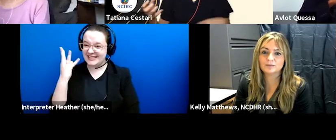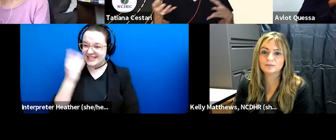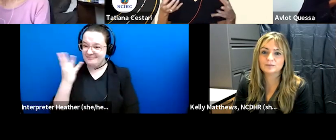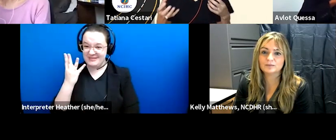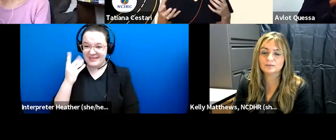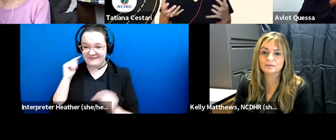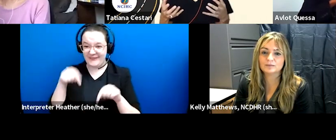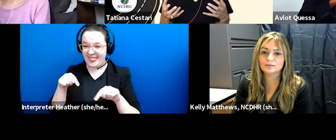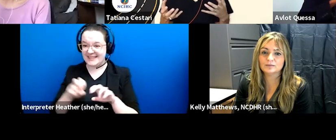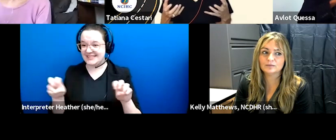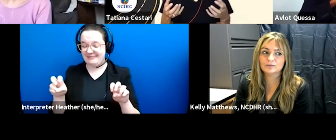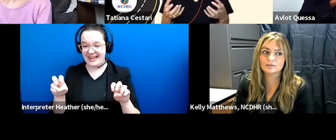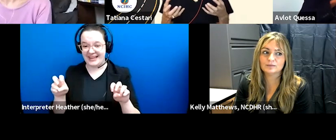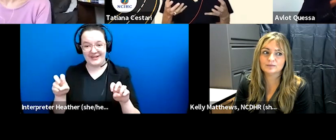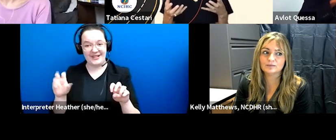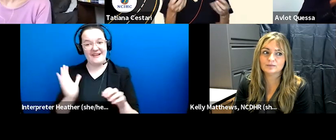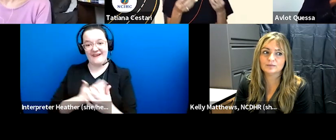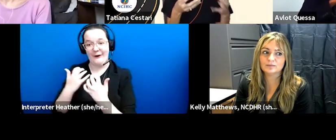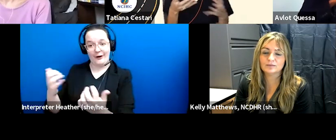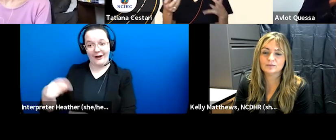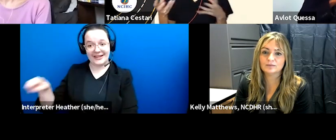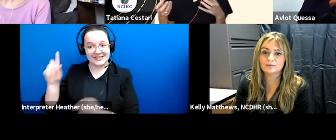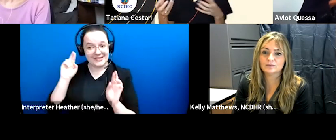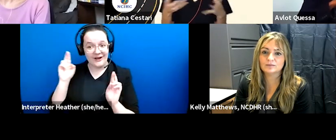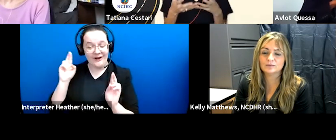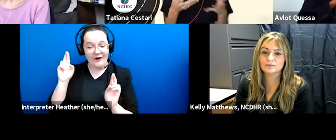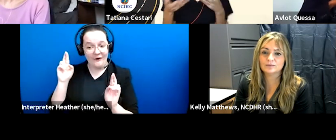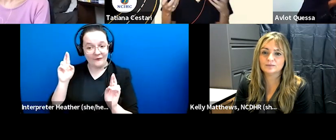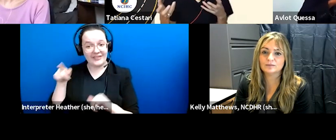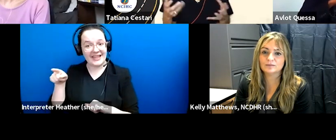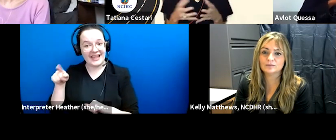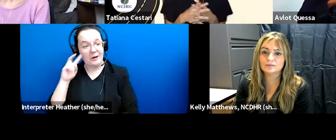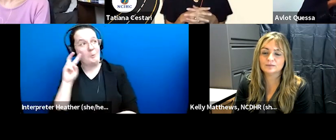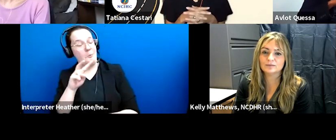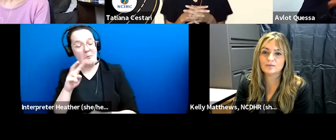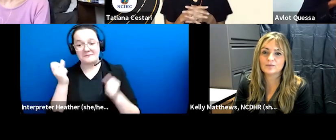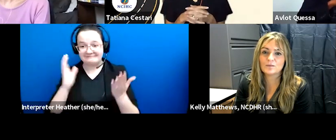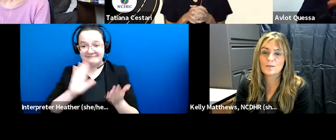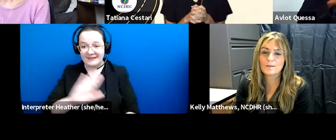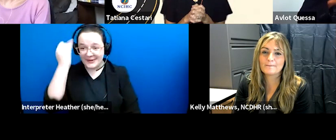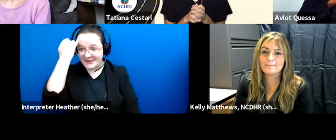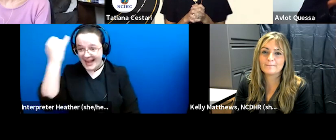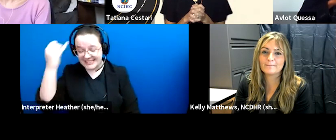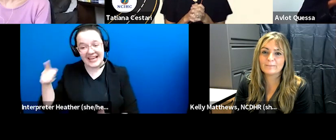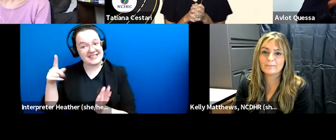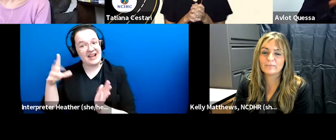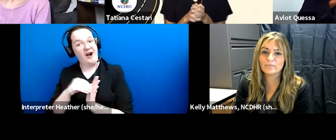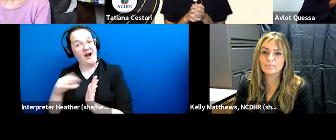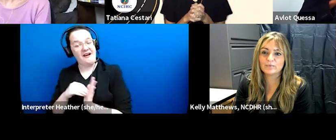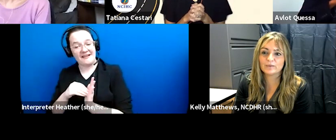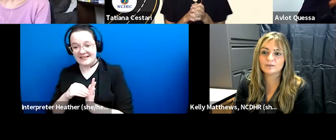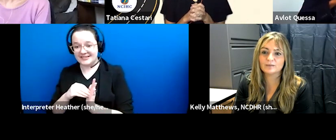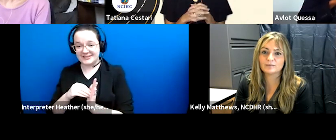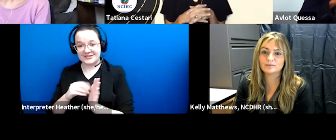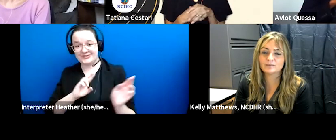we can our audience hopefully is taking some of these many of these ideas uh to probably